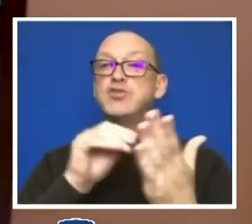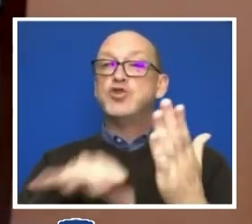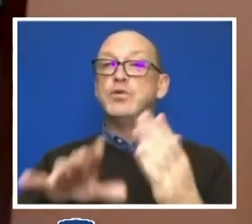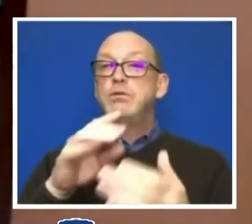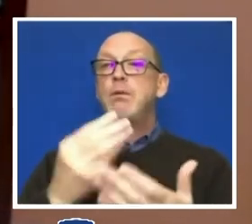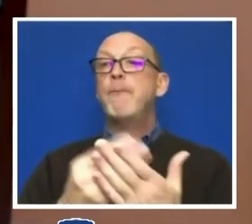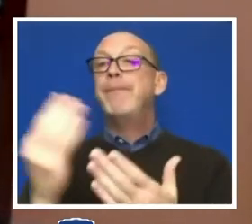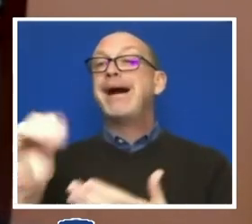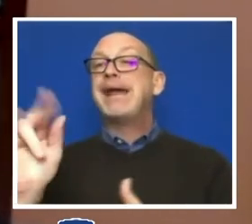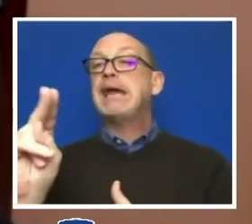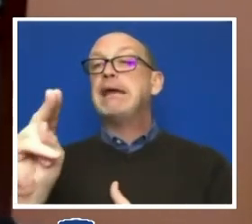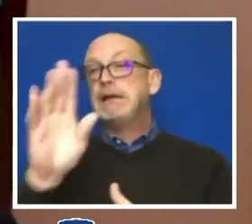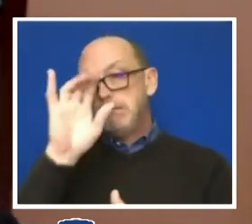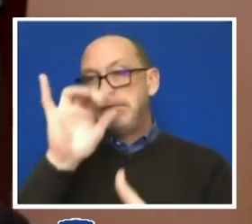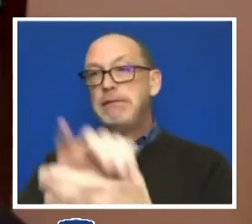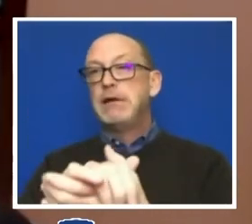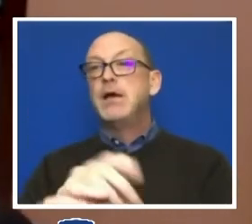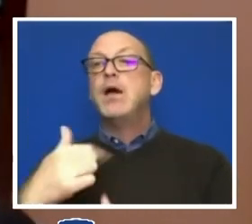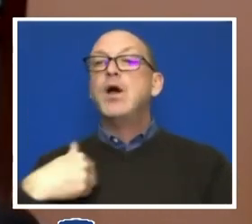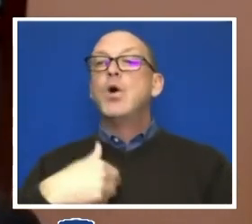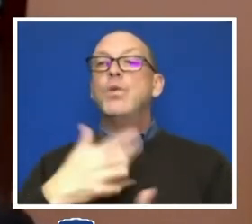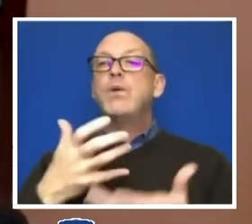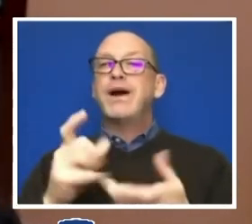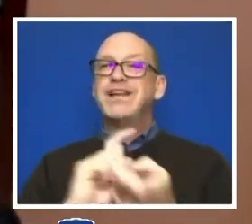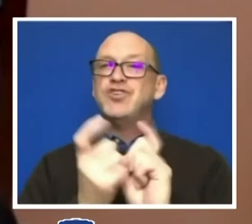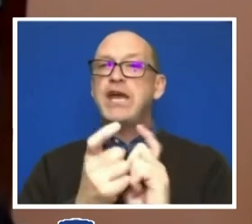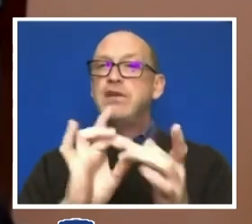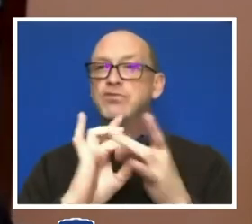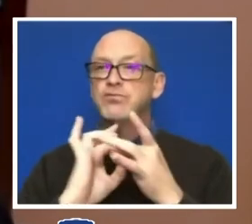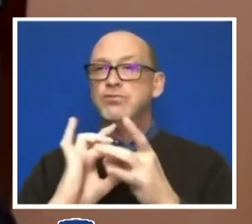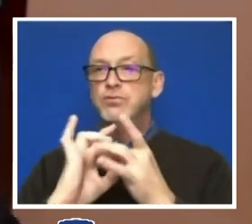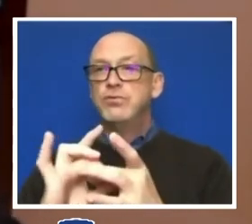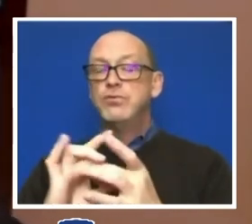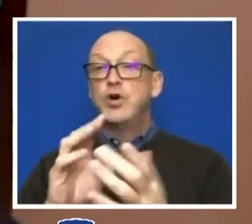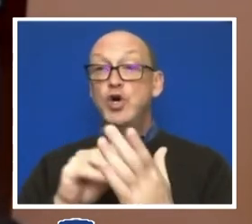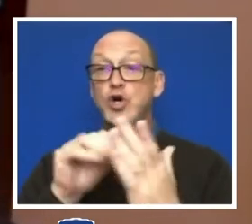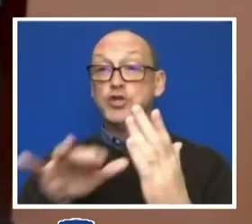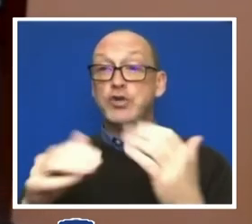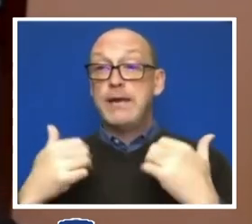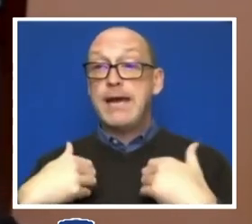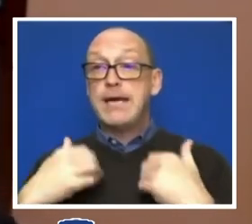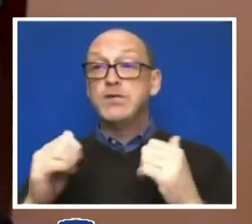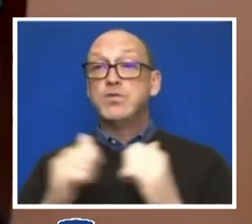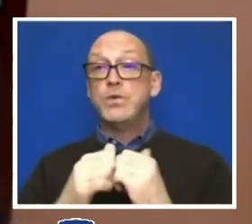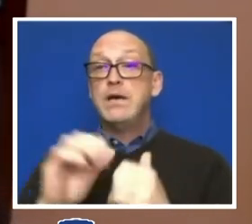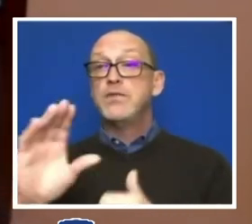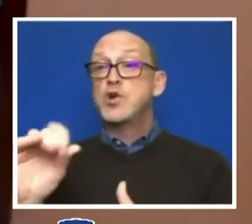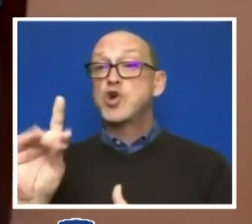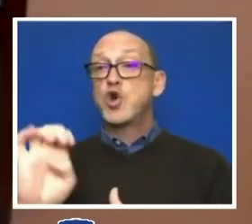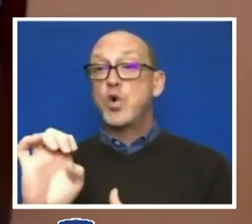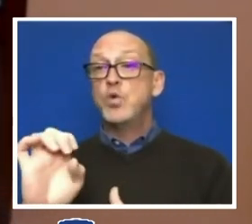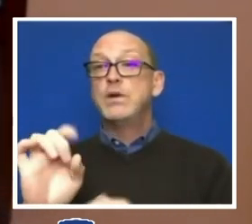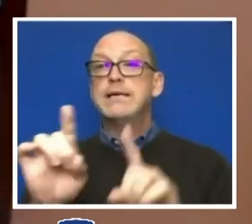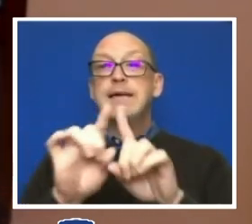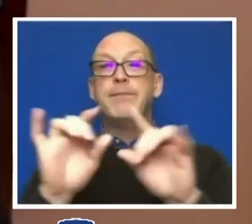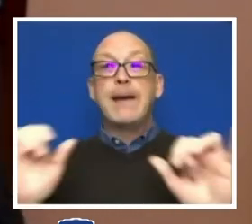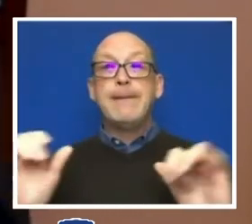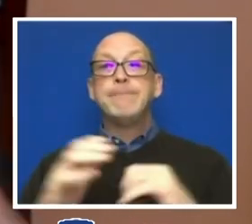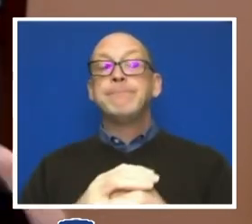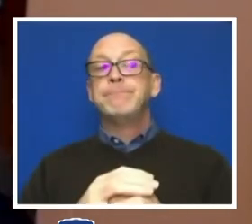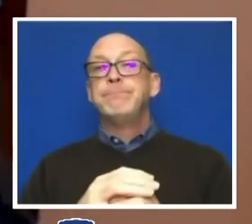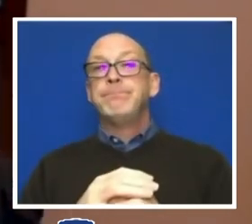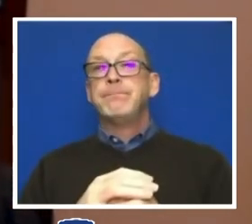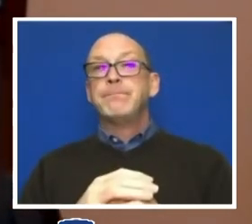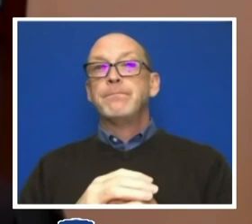We really wanted to change the relationship that a student has with the code, while at the same time